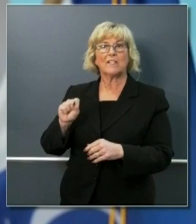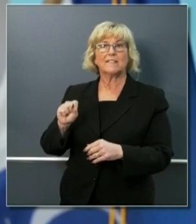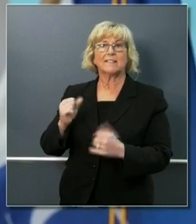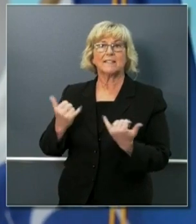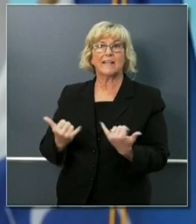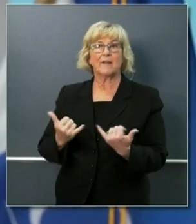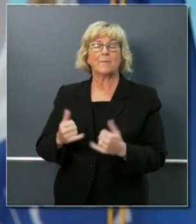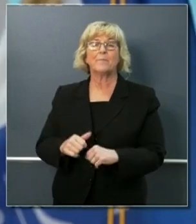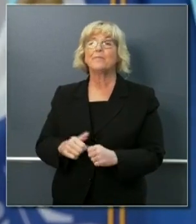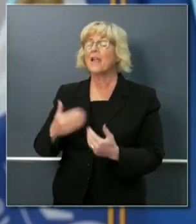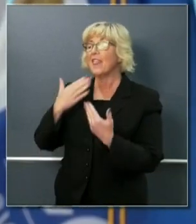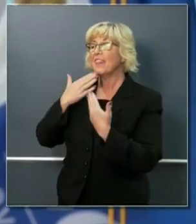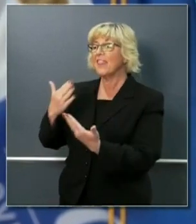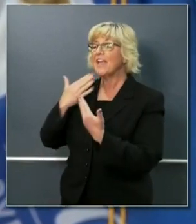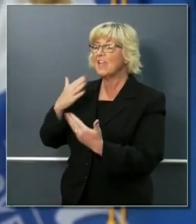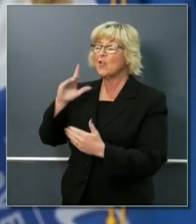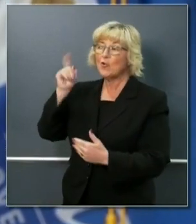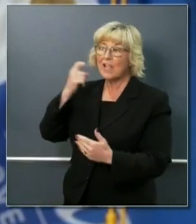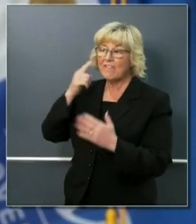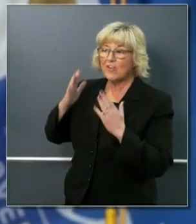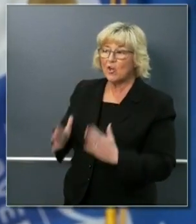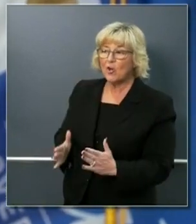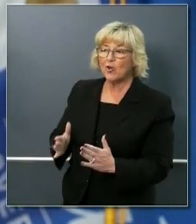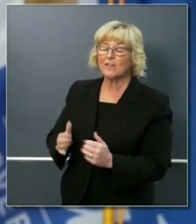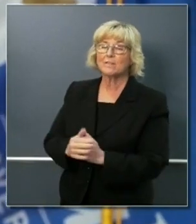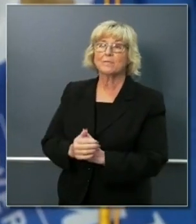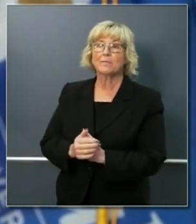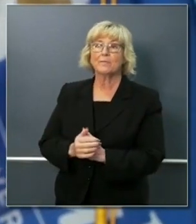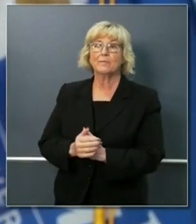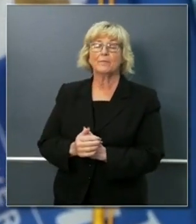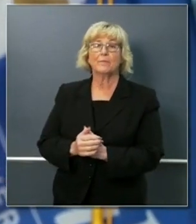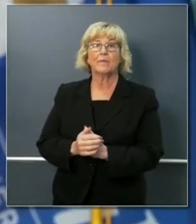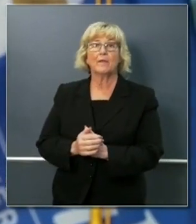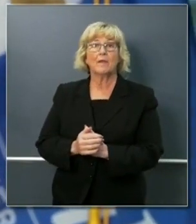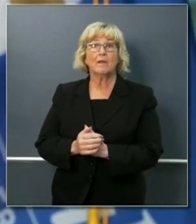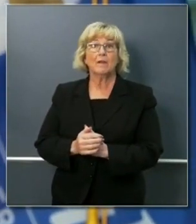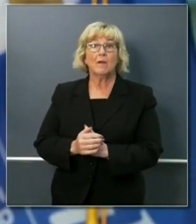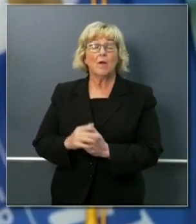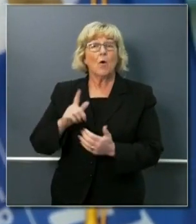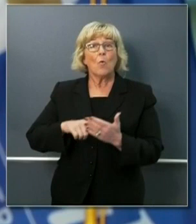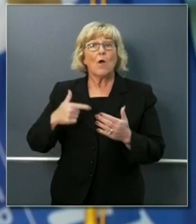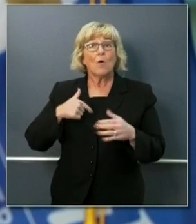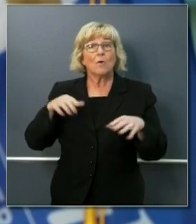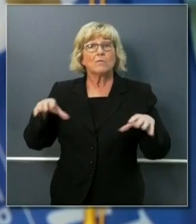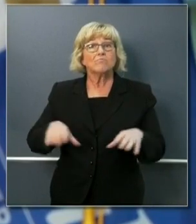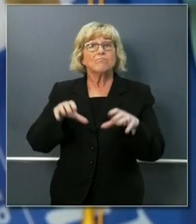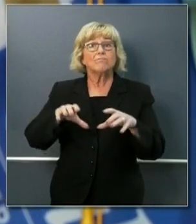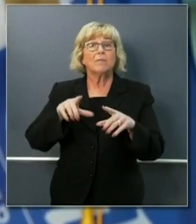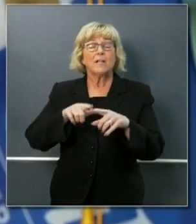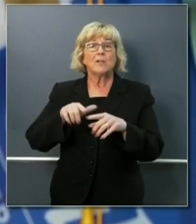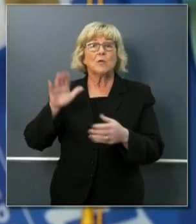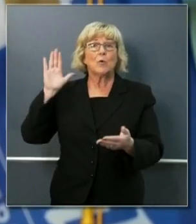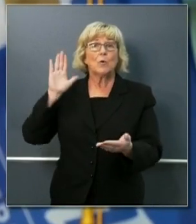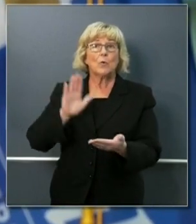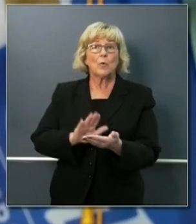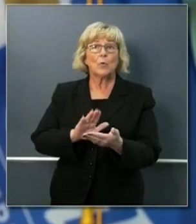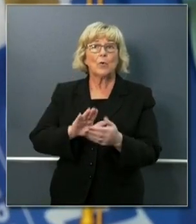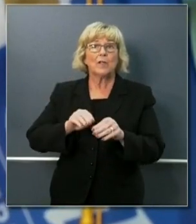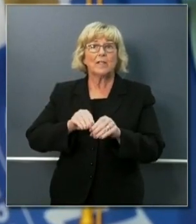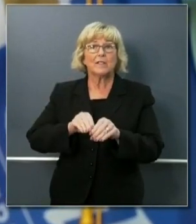Thank you Governor the actions we're all taking to slow the spread of coronavirus